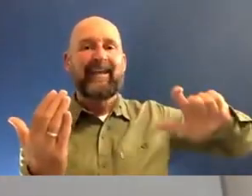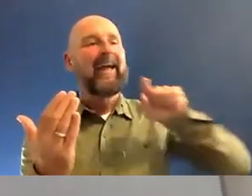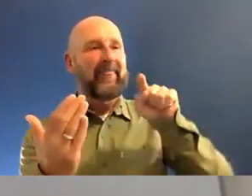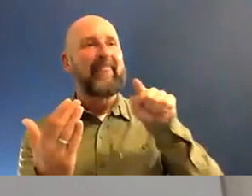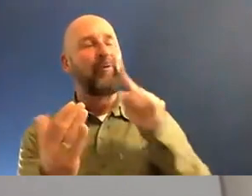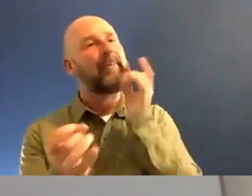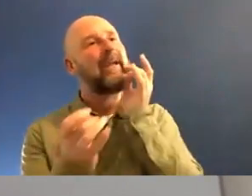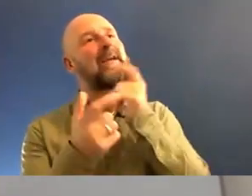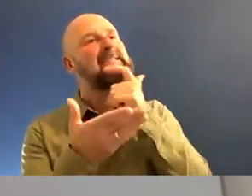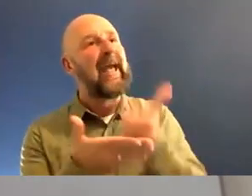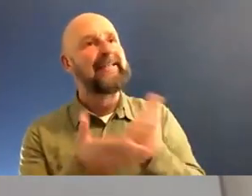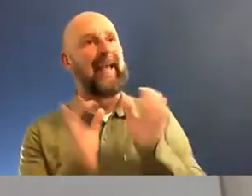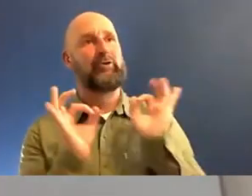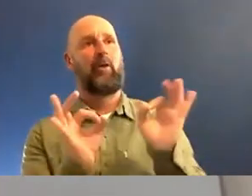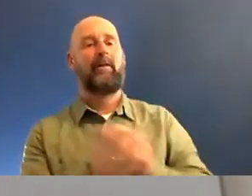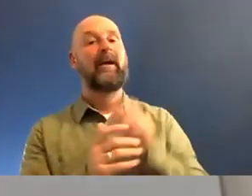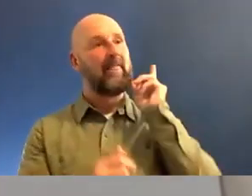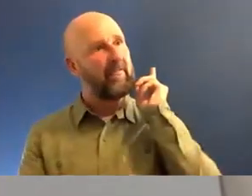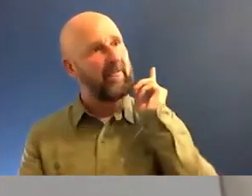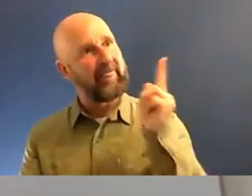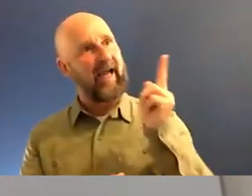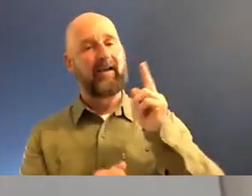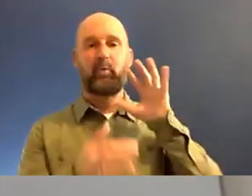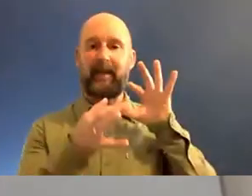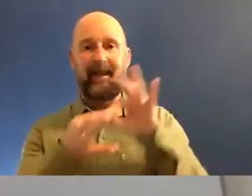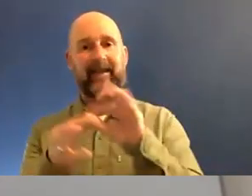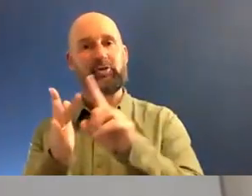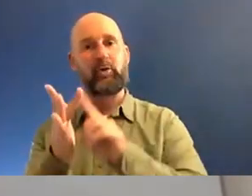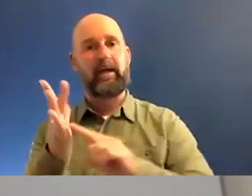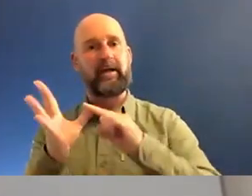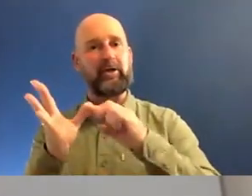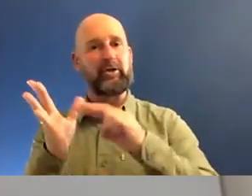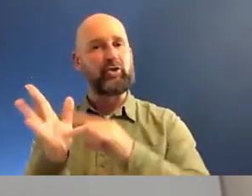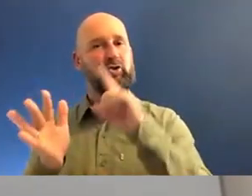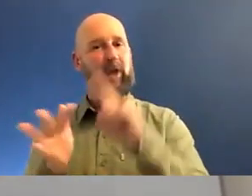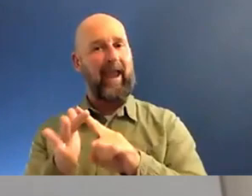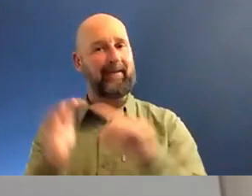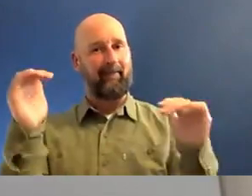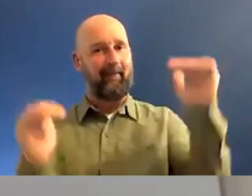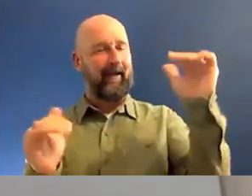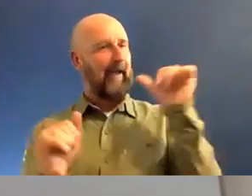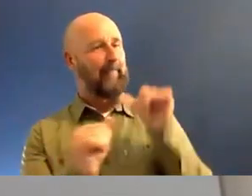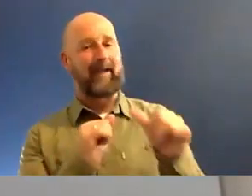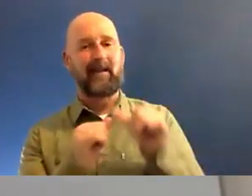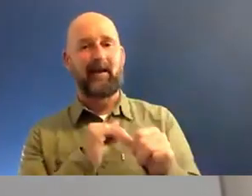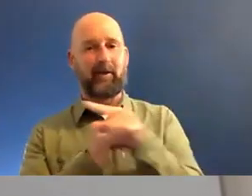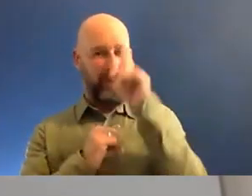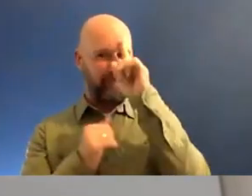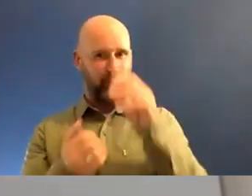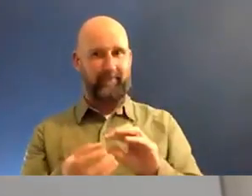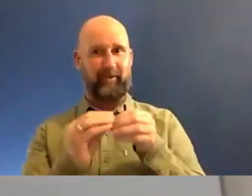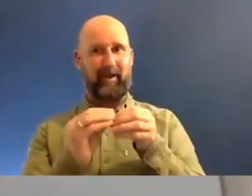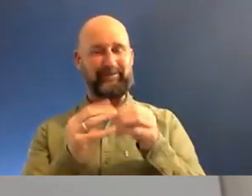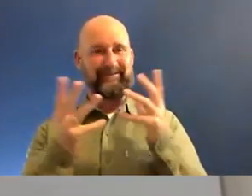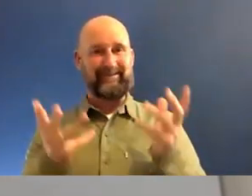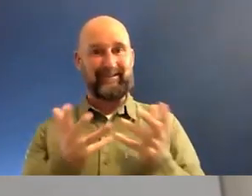sensational. That would speak to Jane so much more. And you've got to figure out whether, you